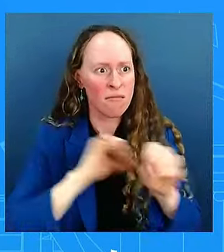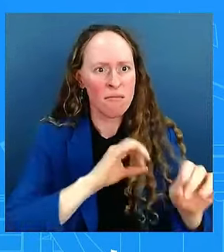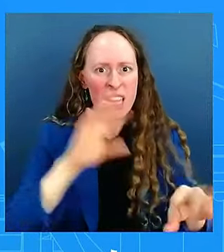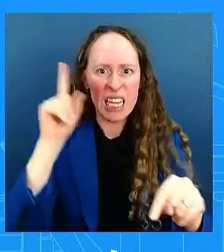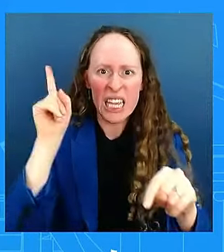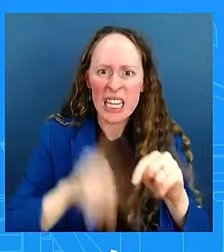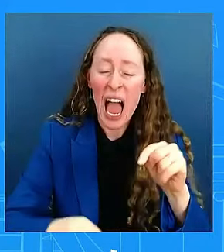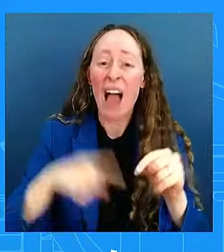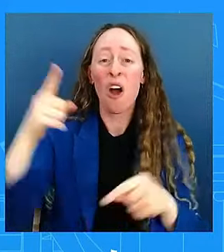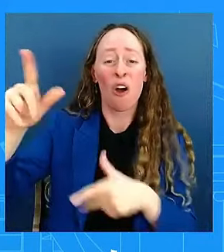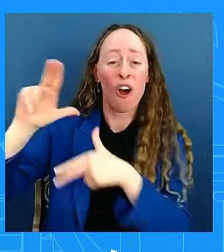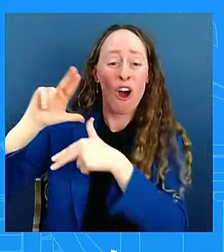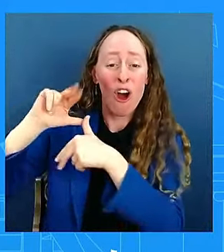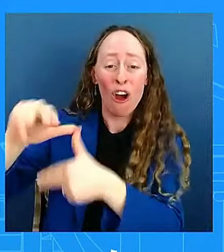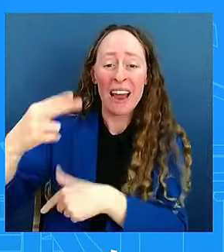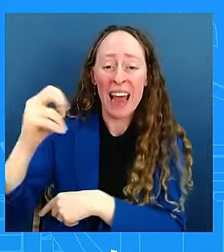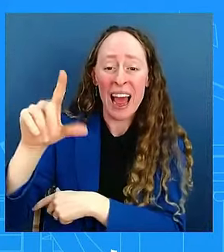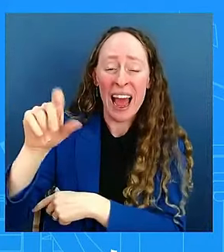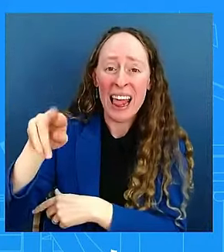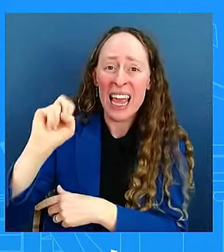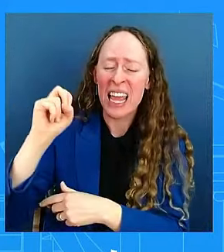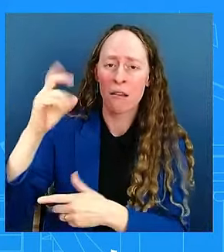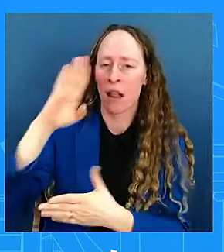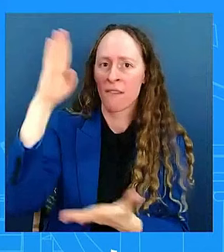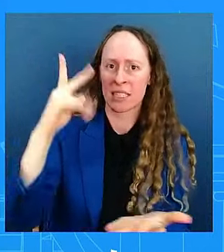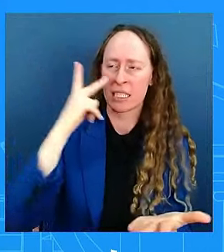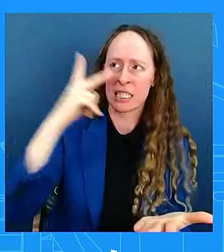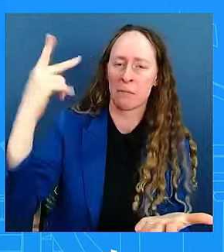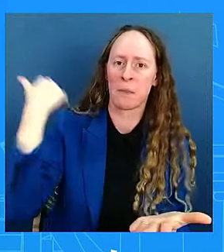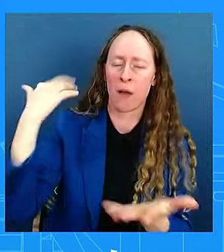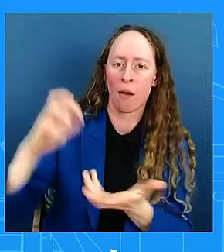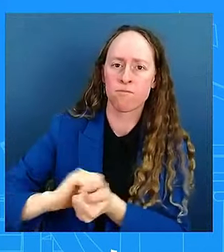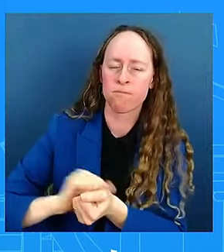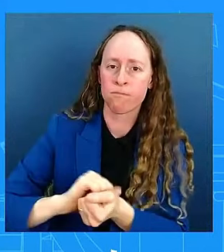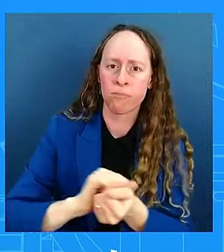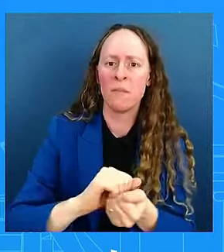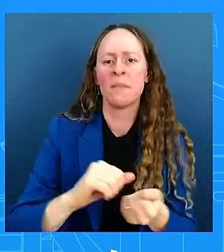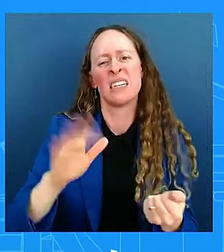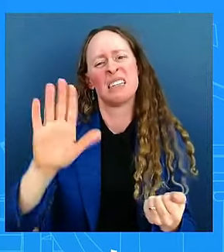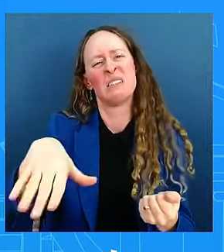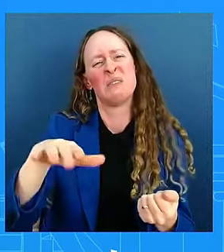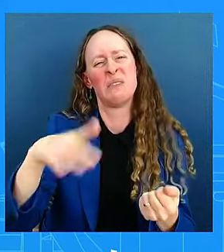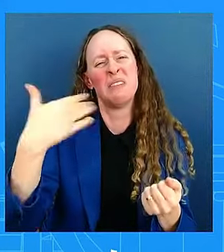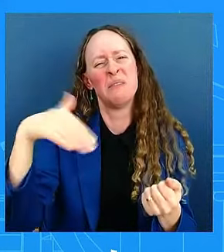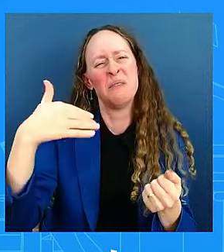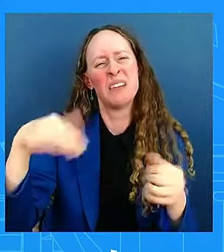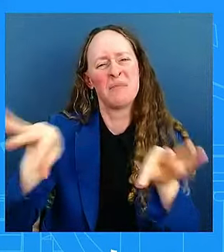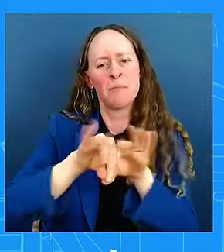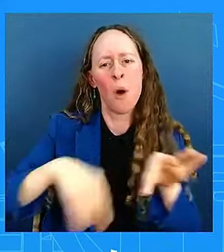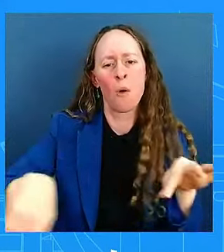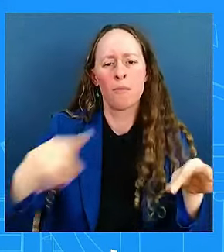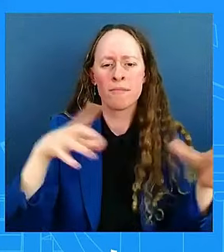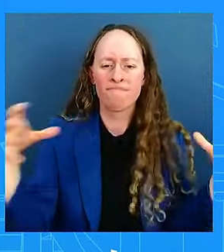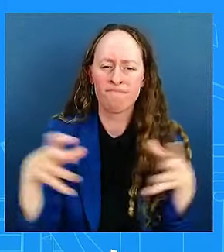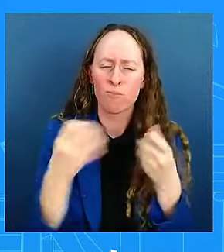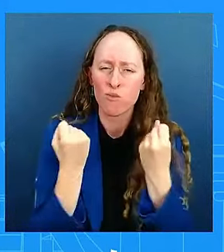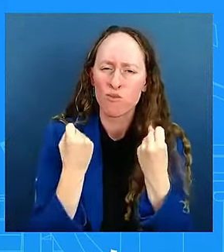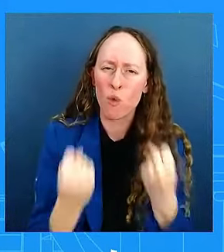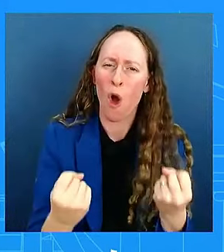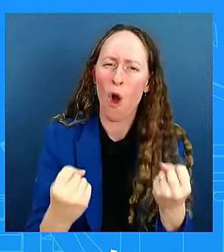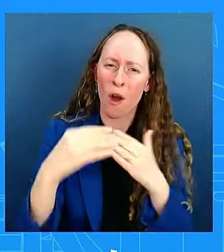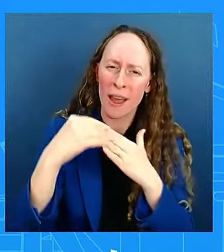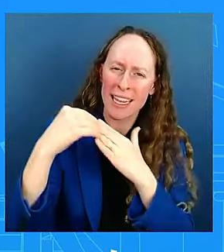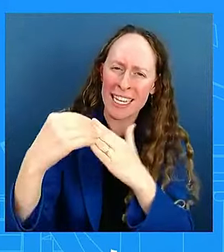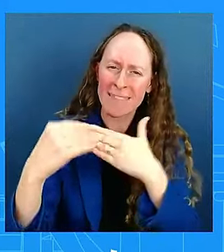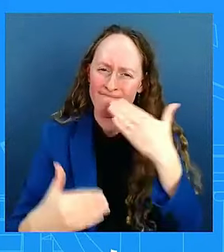these underscore the importance of American leadership and resolve, and they show what is possible when we come together. Under the leadership